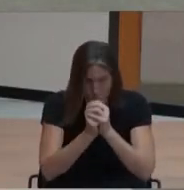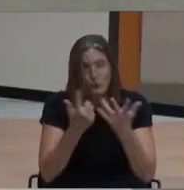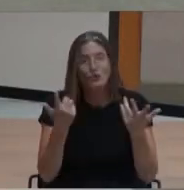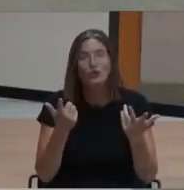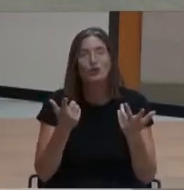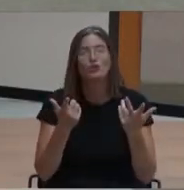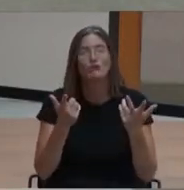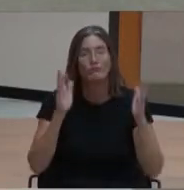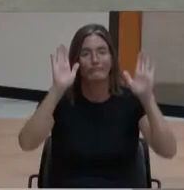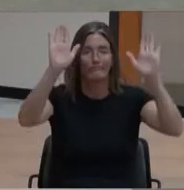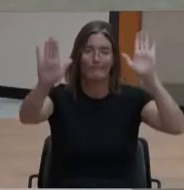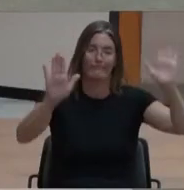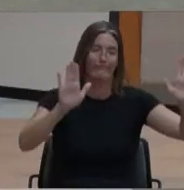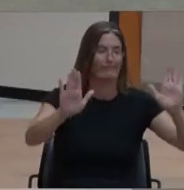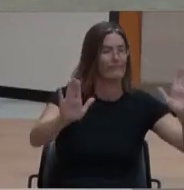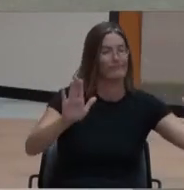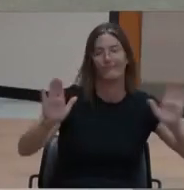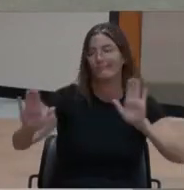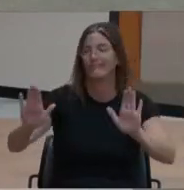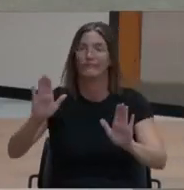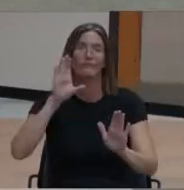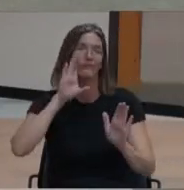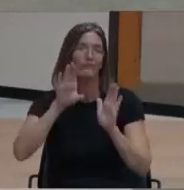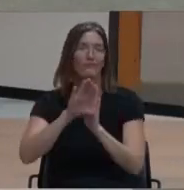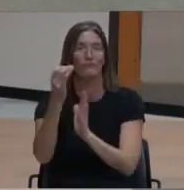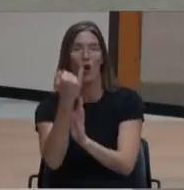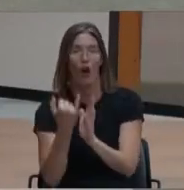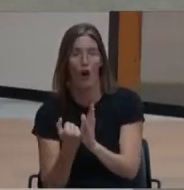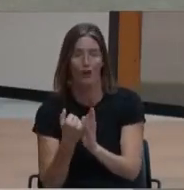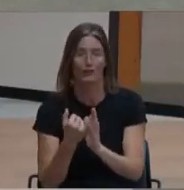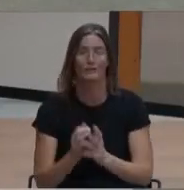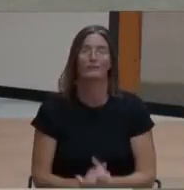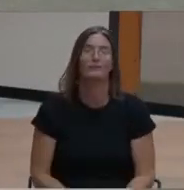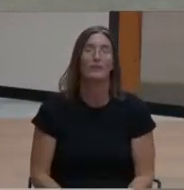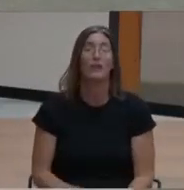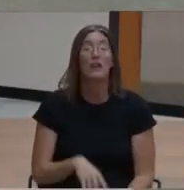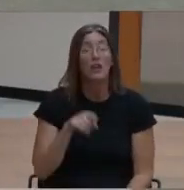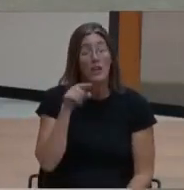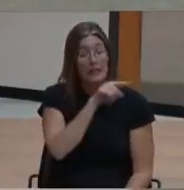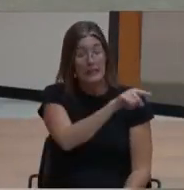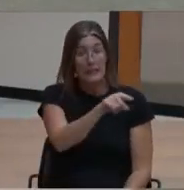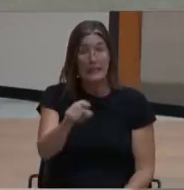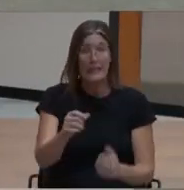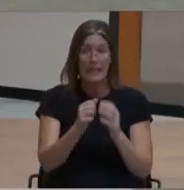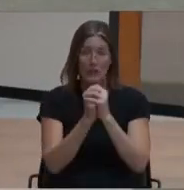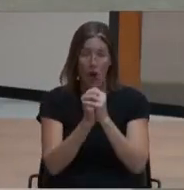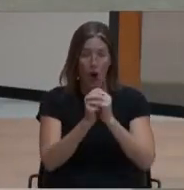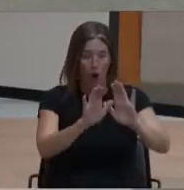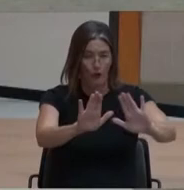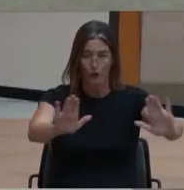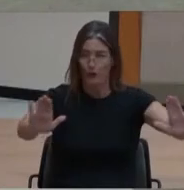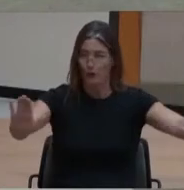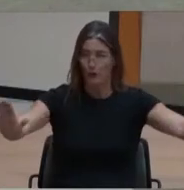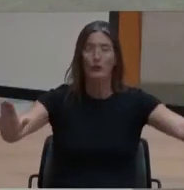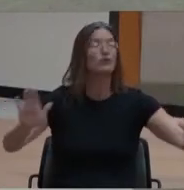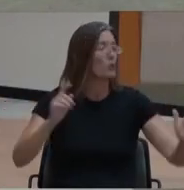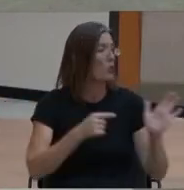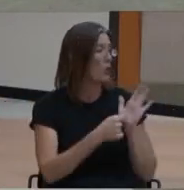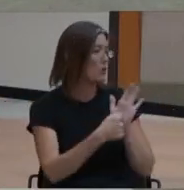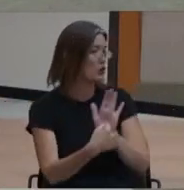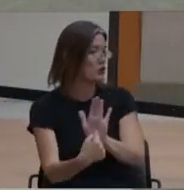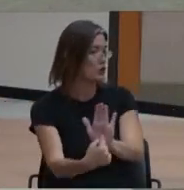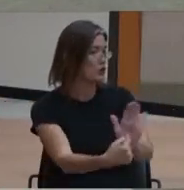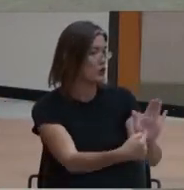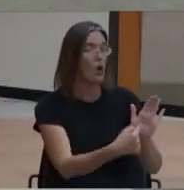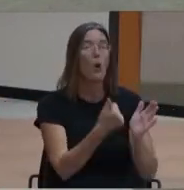With the support of Cesar Chavez, ASB, and Mr. Timmons, these altars will be presented to a multimedia display